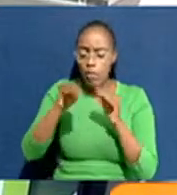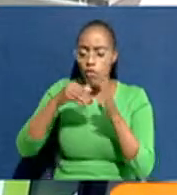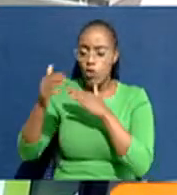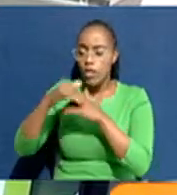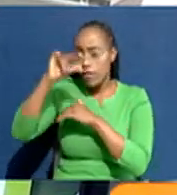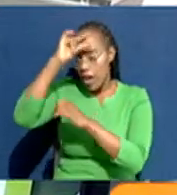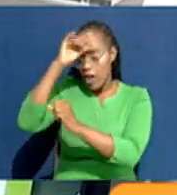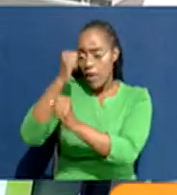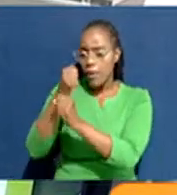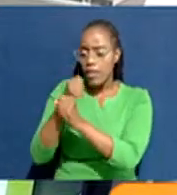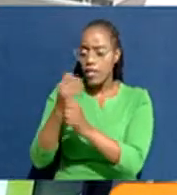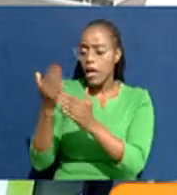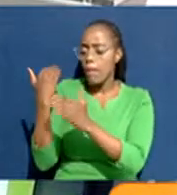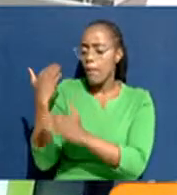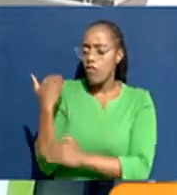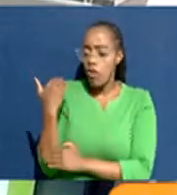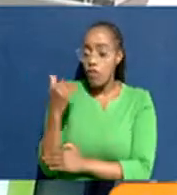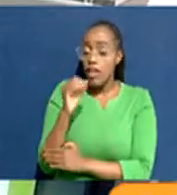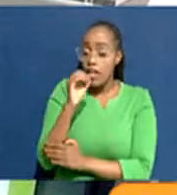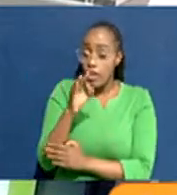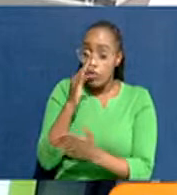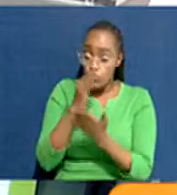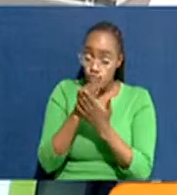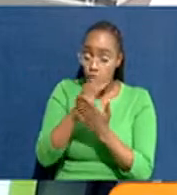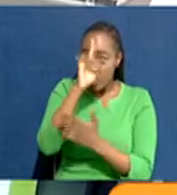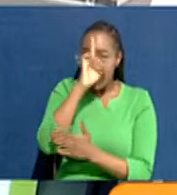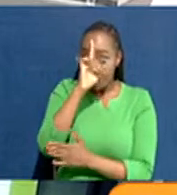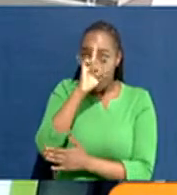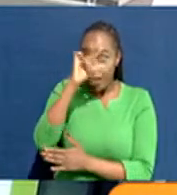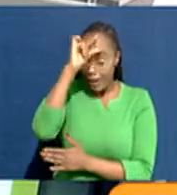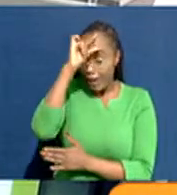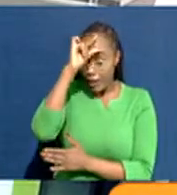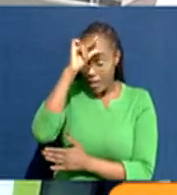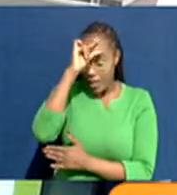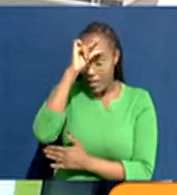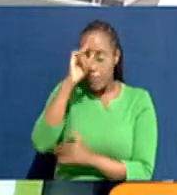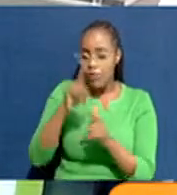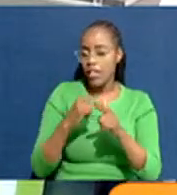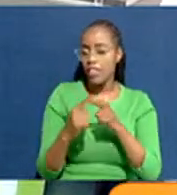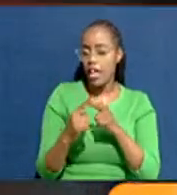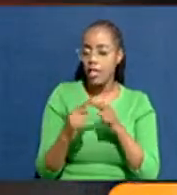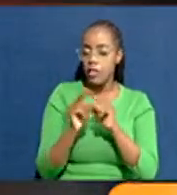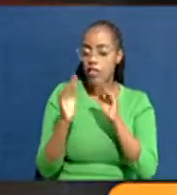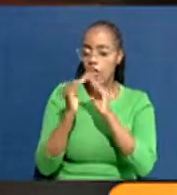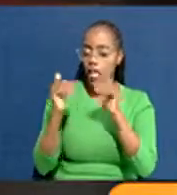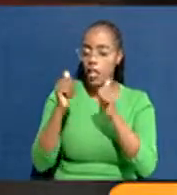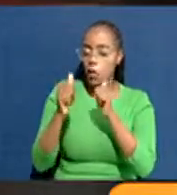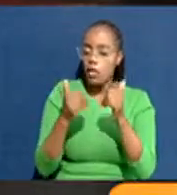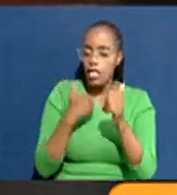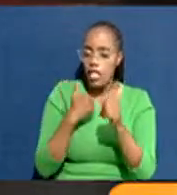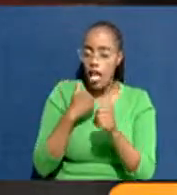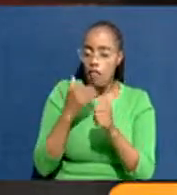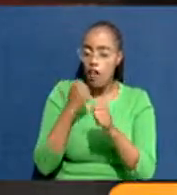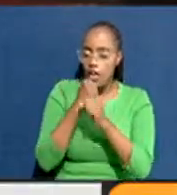government has done. In fact, if government was serious, then with the houses they've already built,